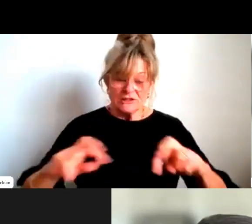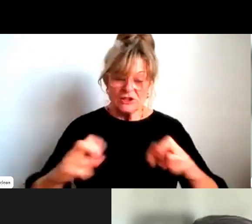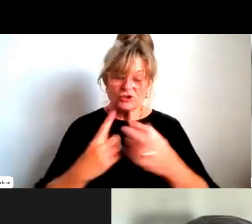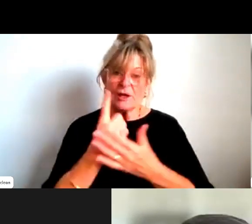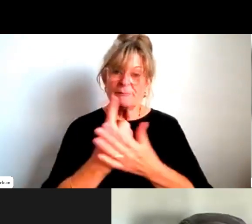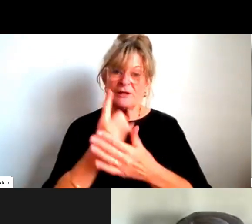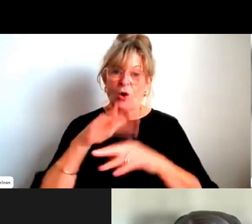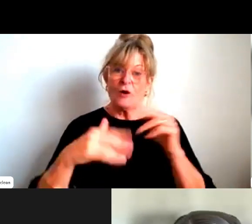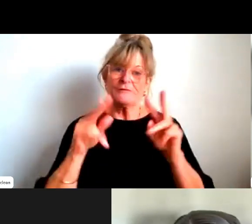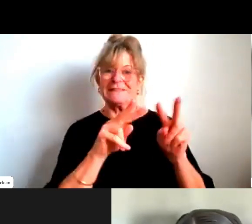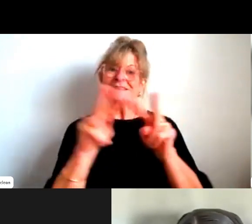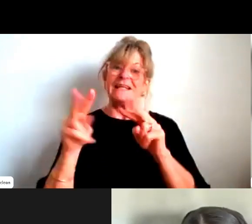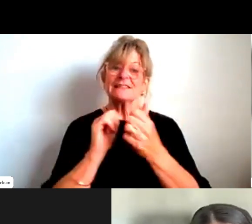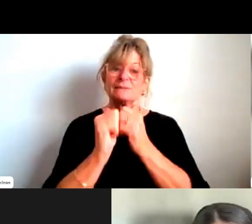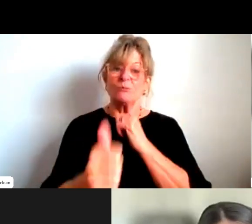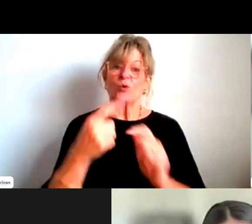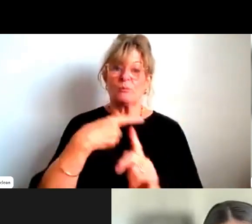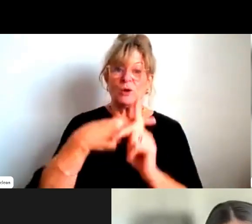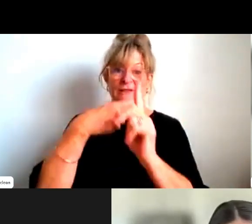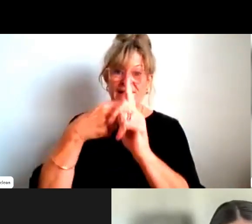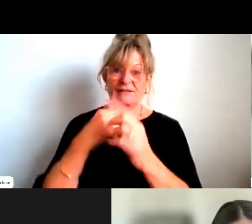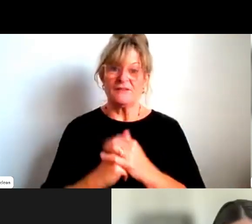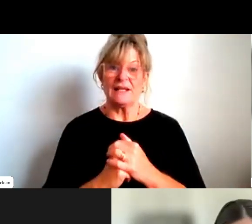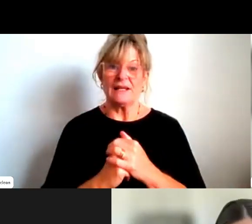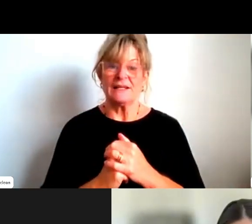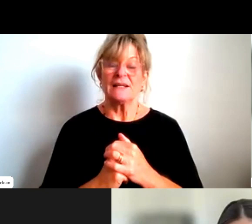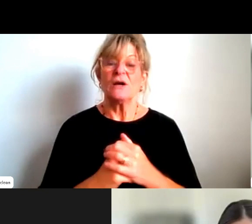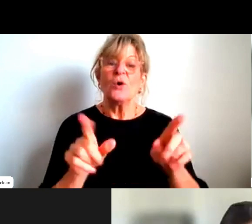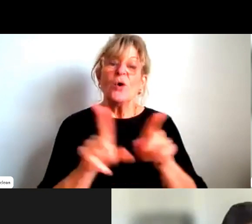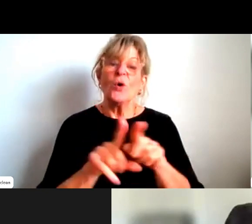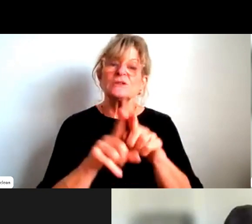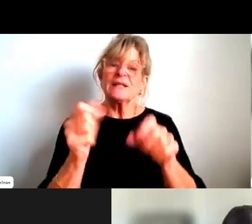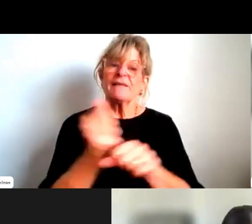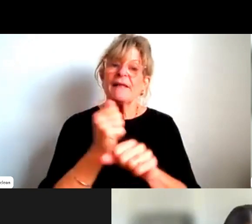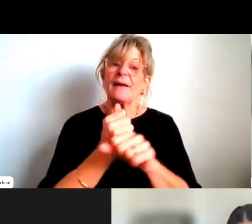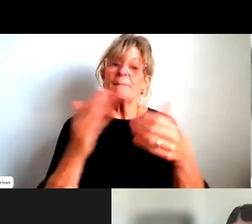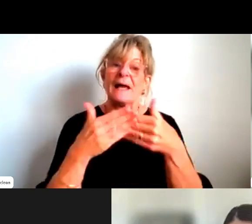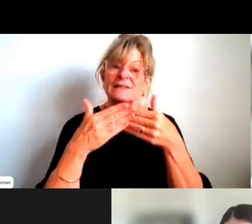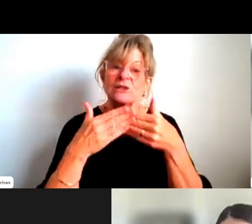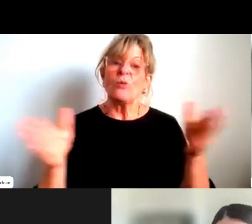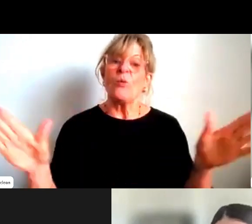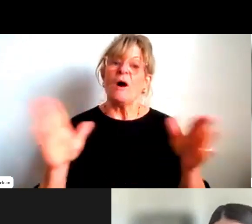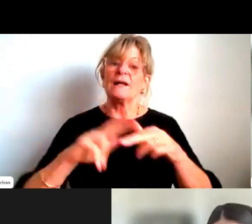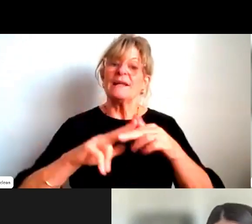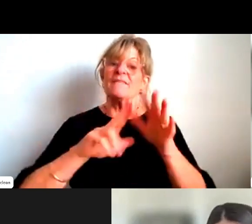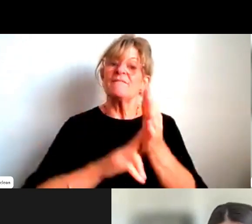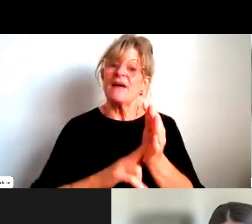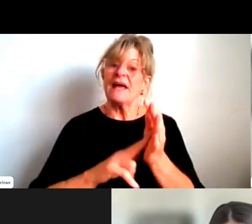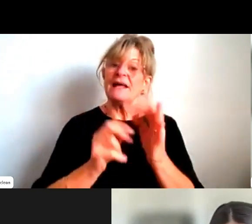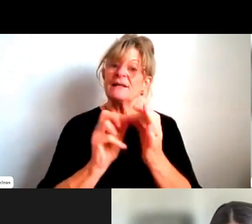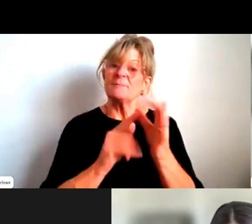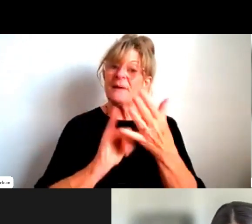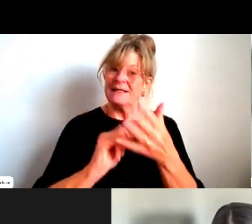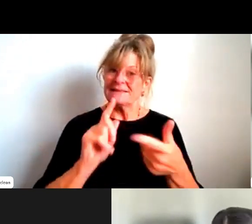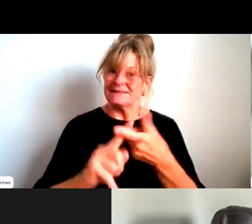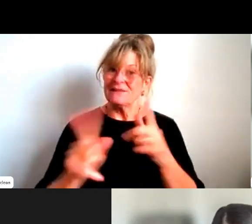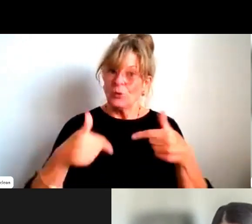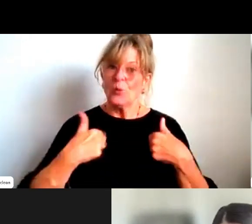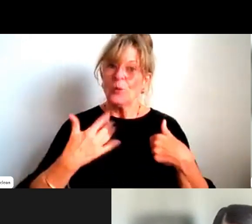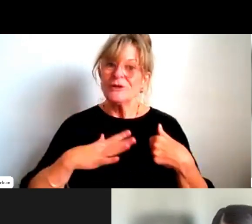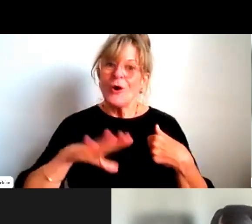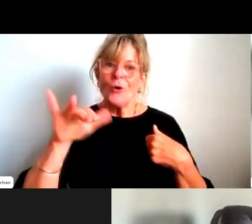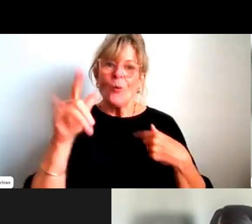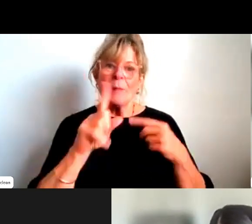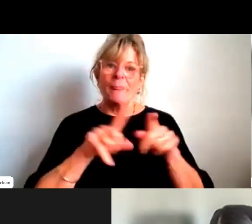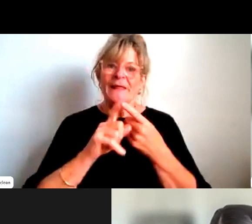It also creates a wider fan base as well, because we have those in leadership positions who know what it takes to attract women. It also brings